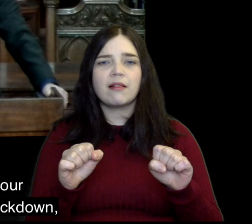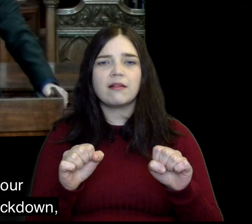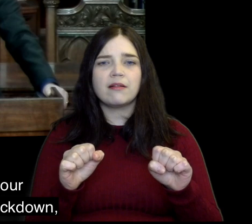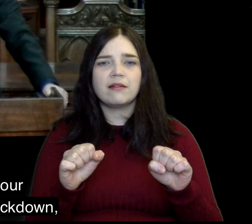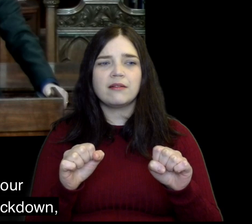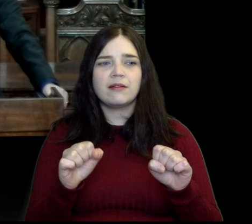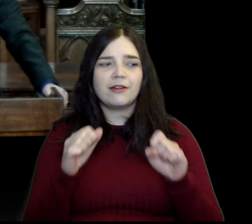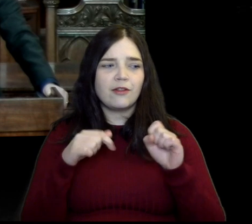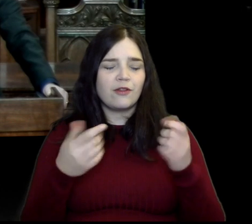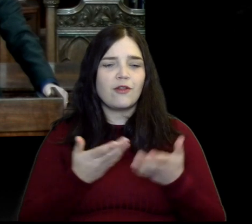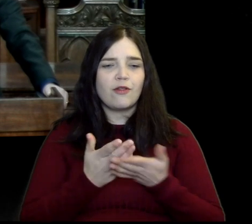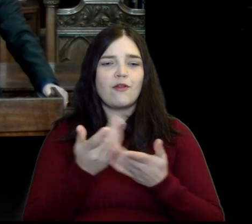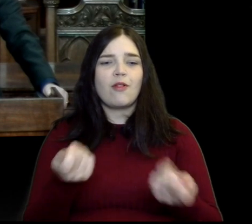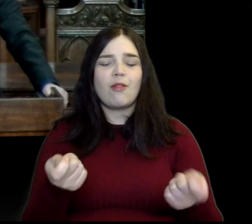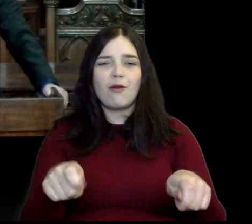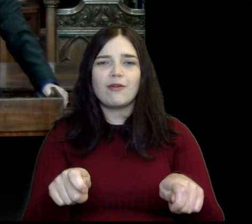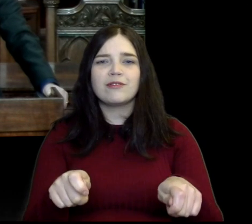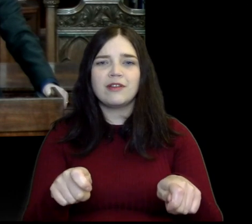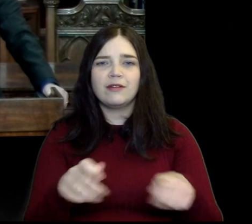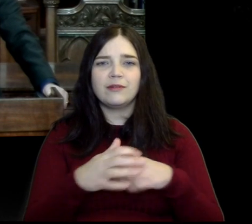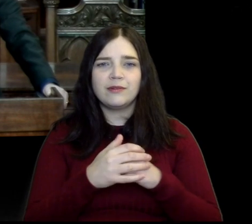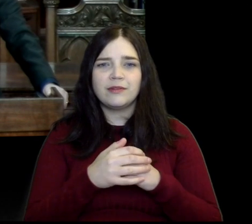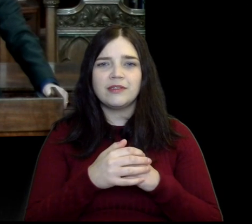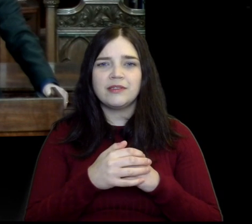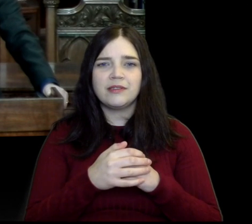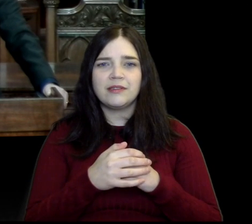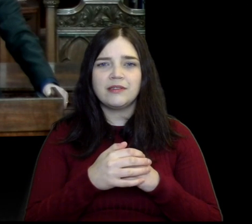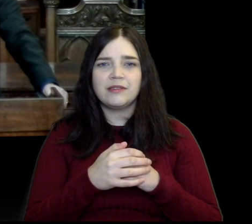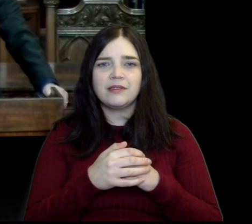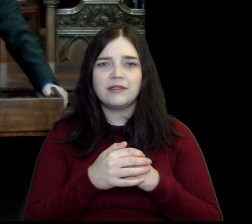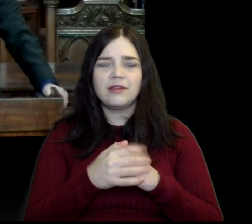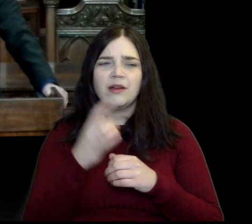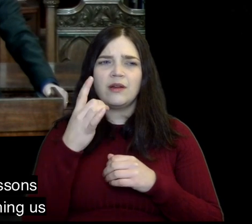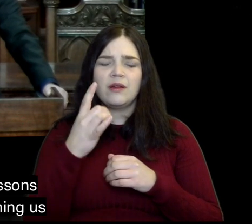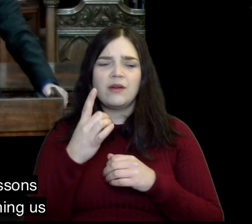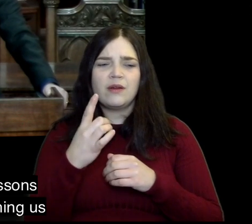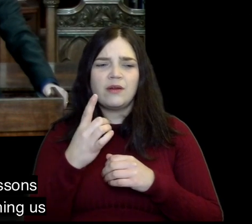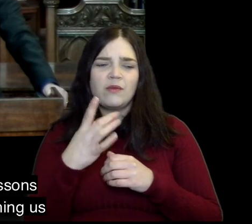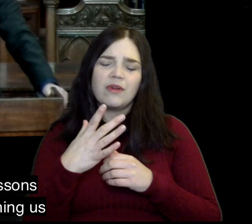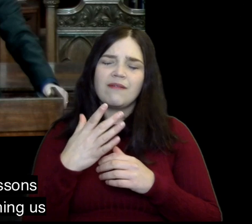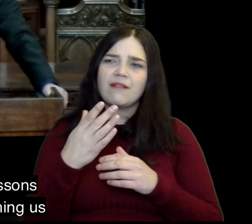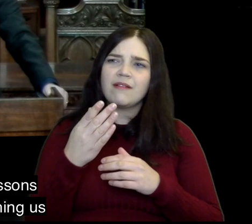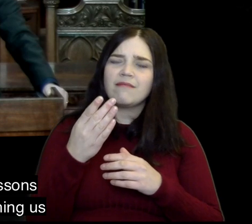in our day in our struggles in our lockdown